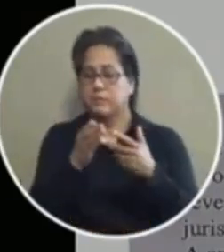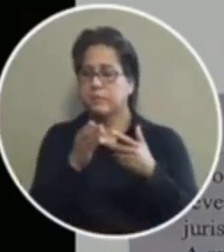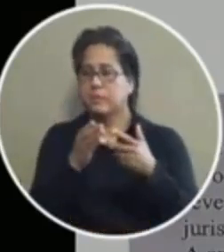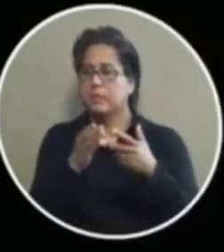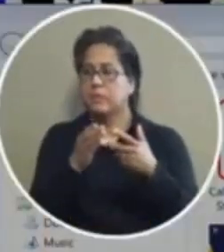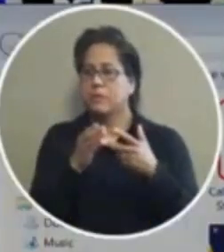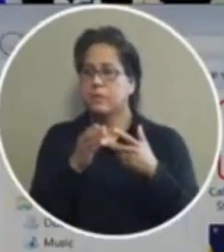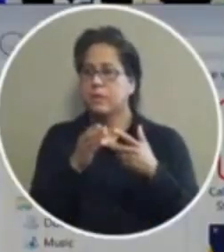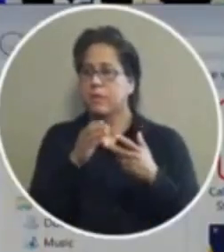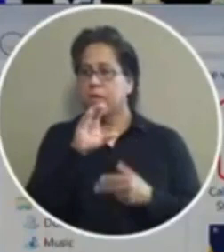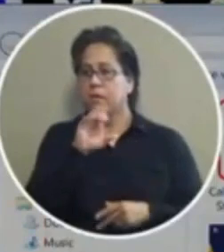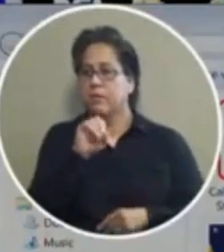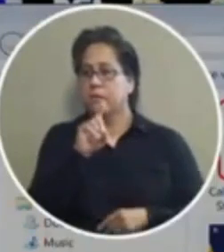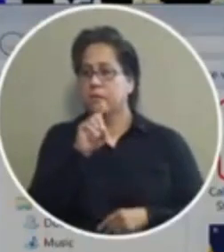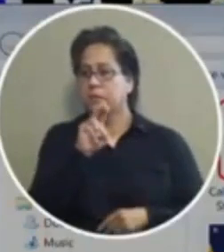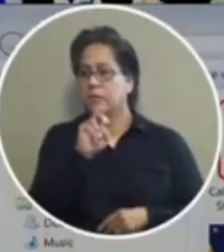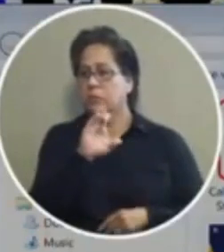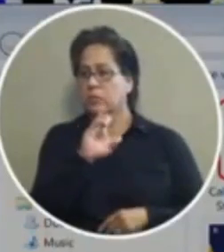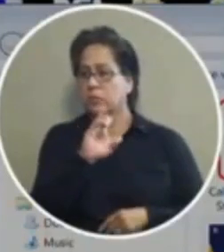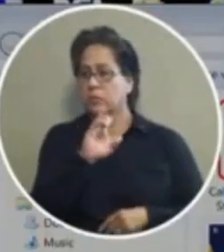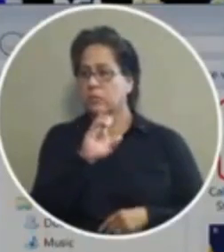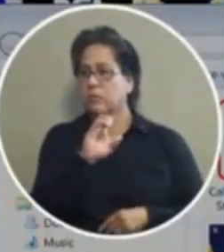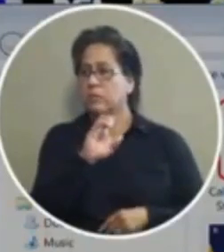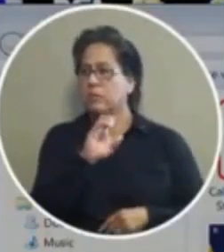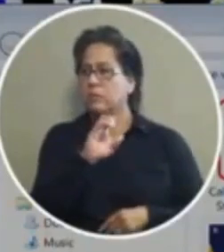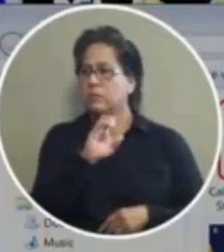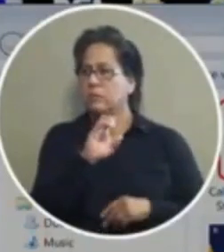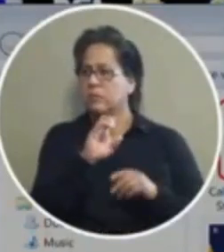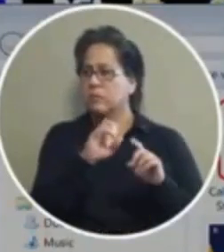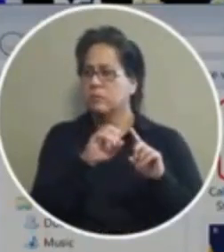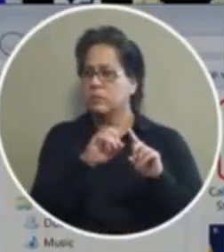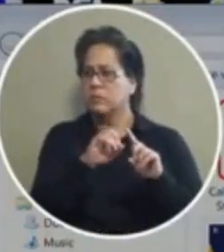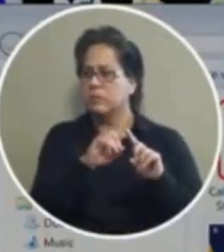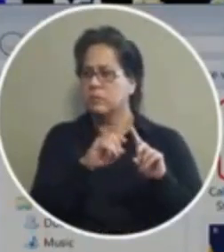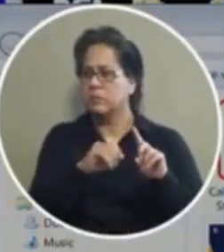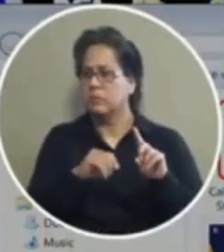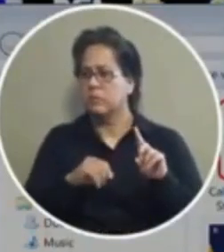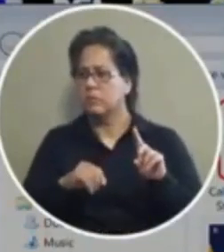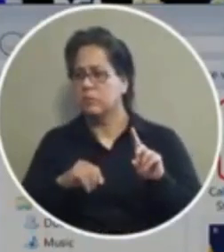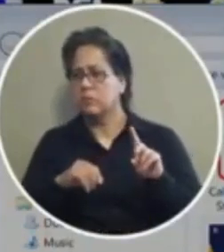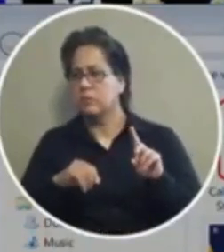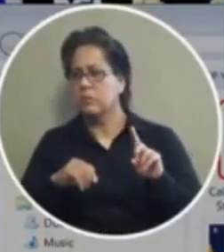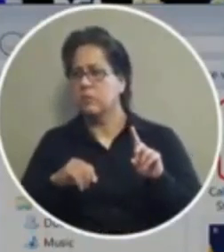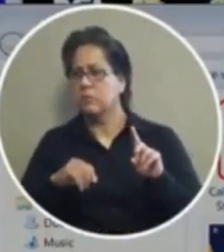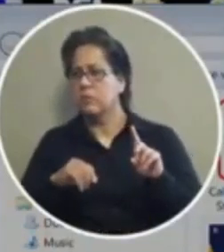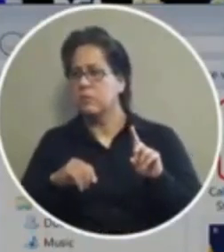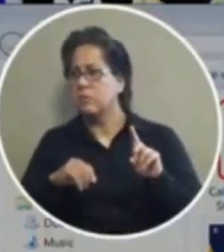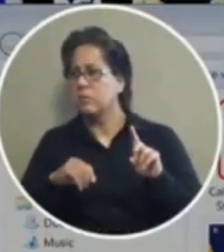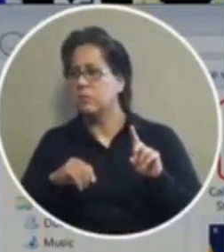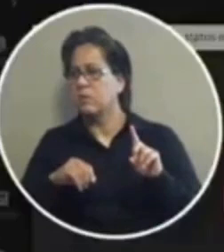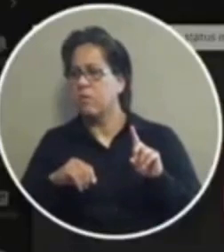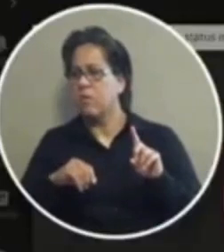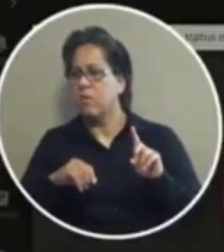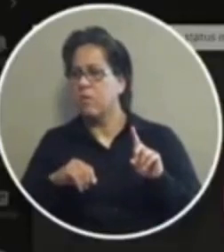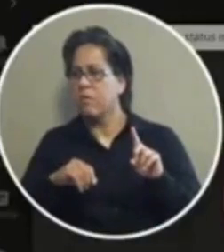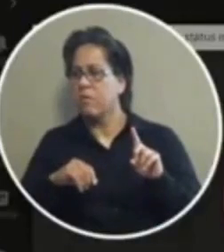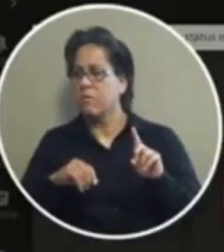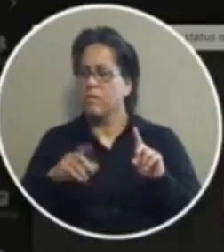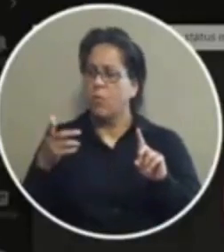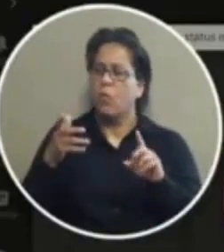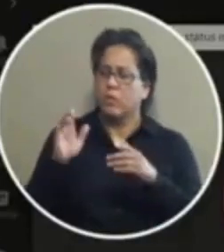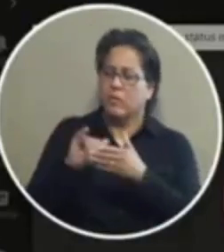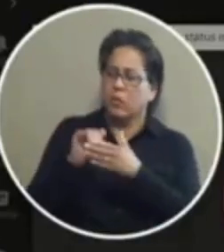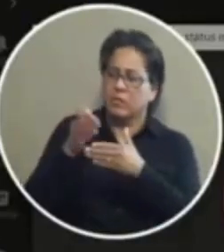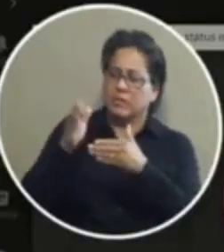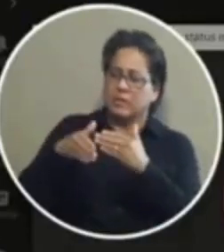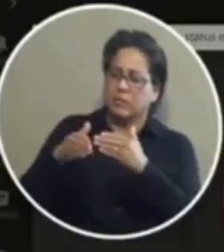mr cedric jackson ask mr demores how many slides are left on his presentation he reached the end of the presentation representative anello